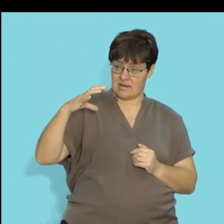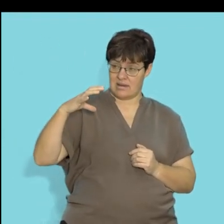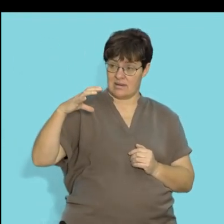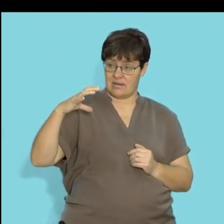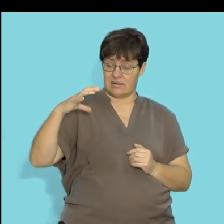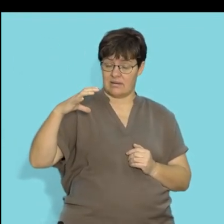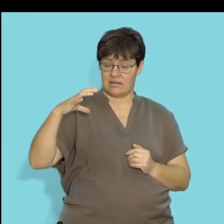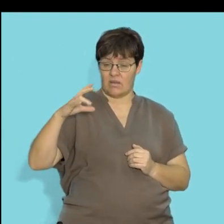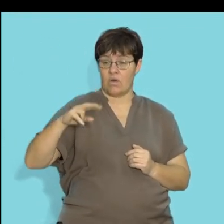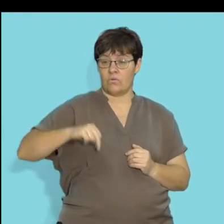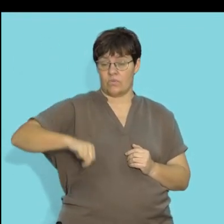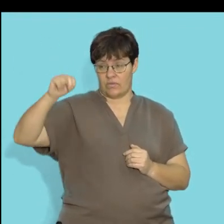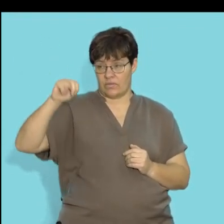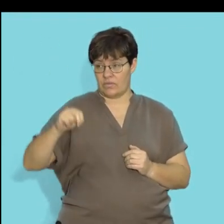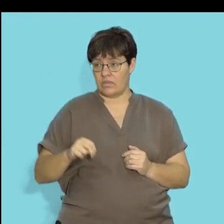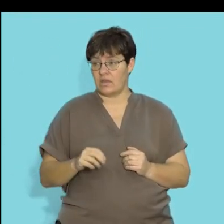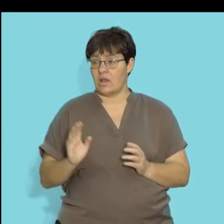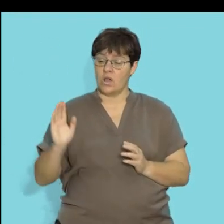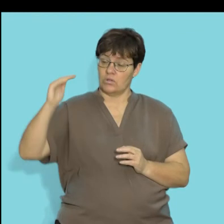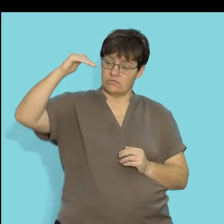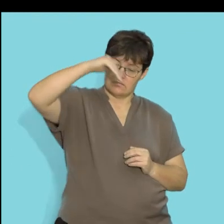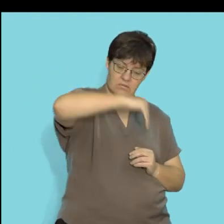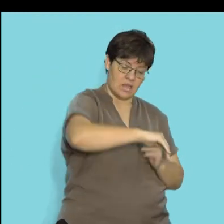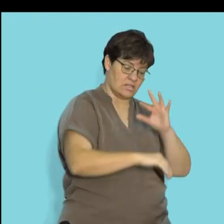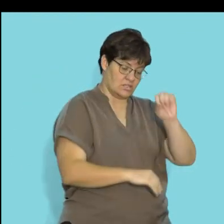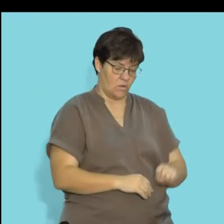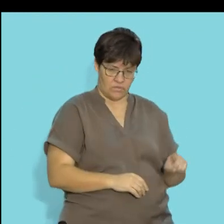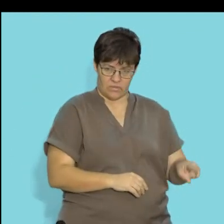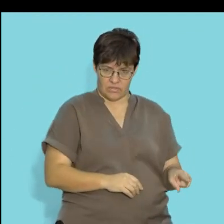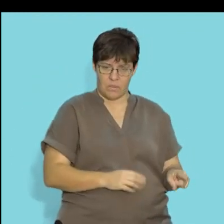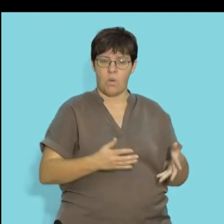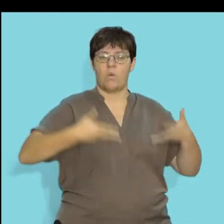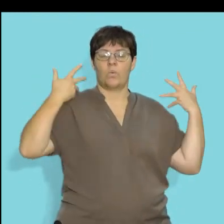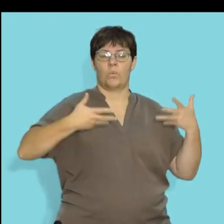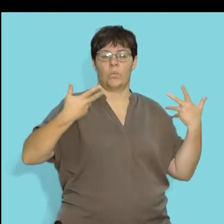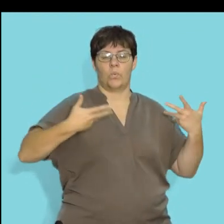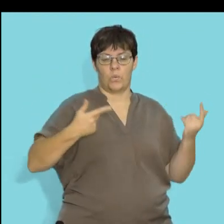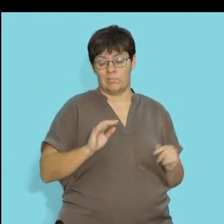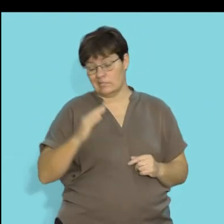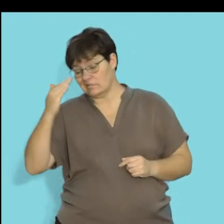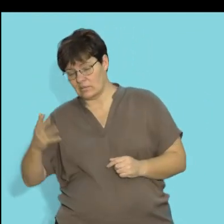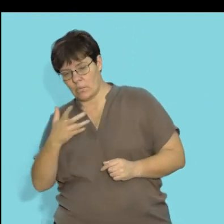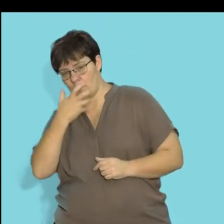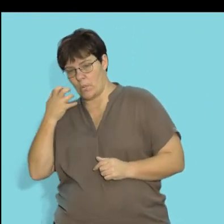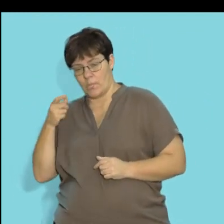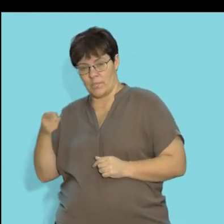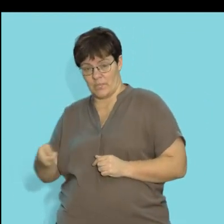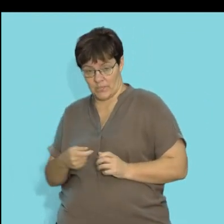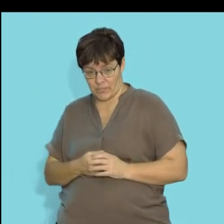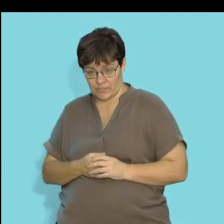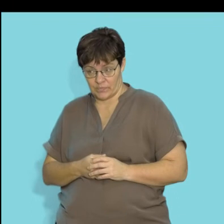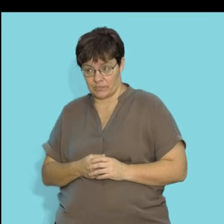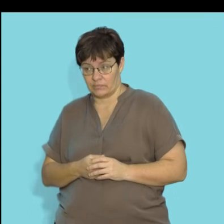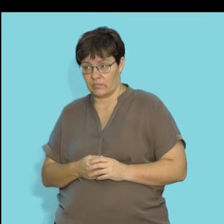sun coming in from the northern hemisphere, the slopes on the southern side are much cooler than the slopes on the northern side.